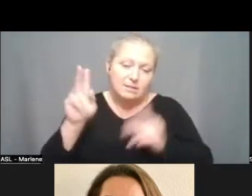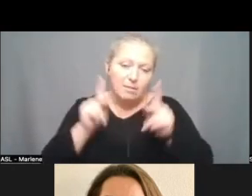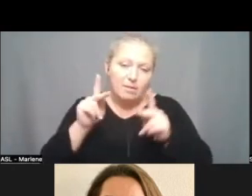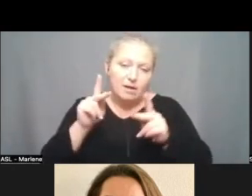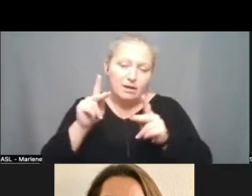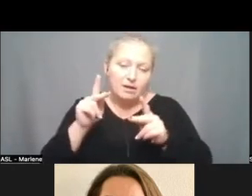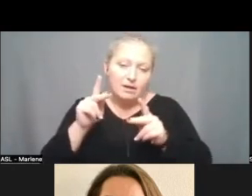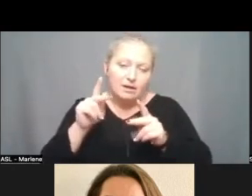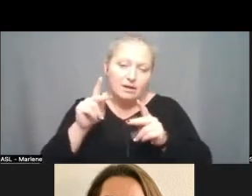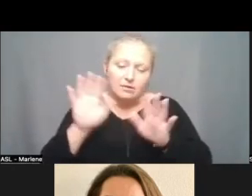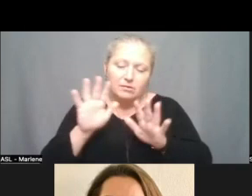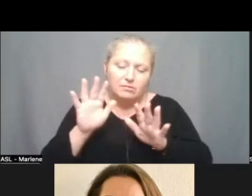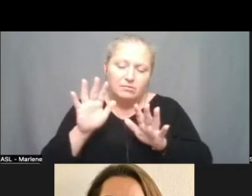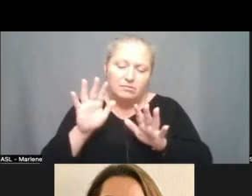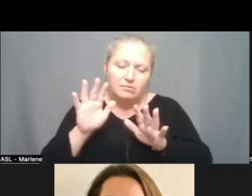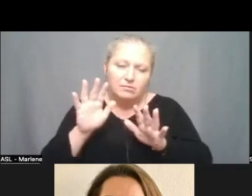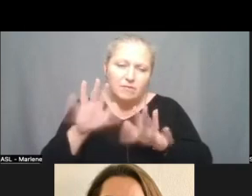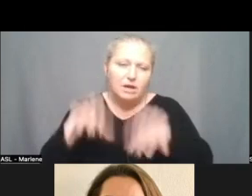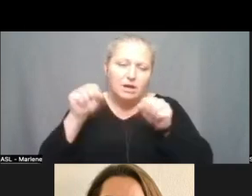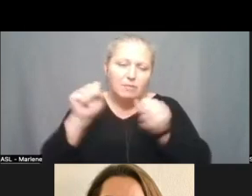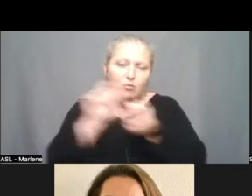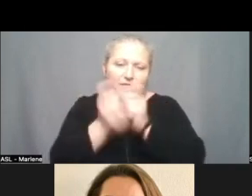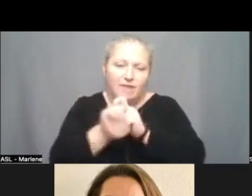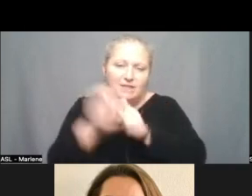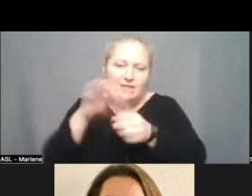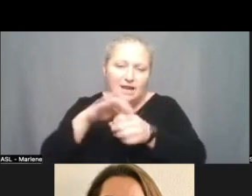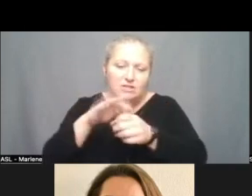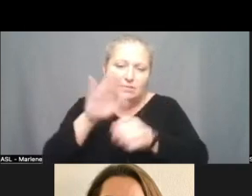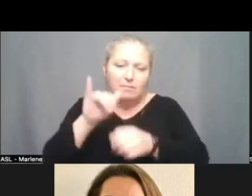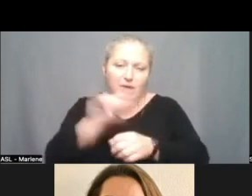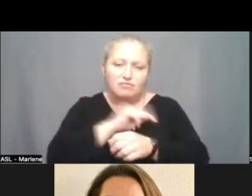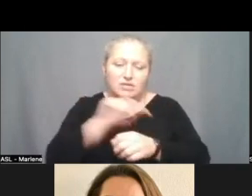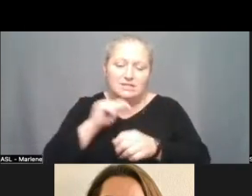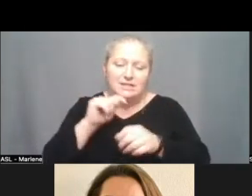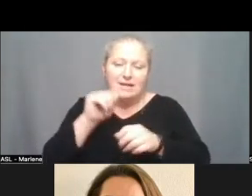wait okay adoption of revised elections by trustee area map and resolution.